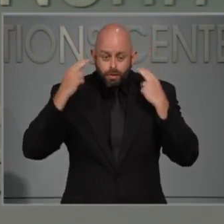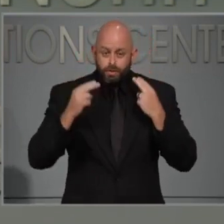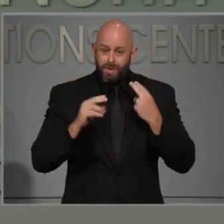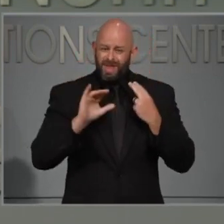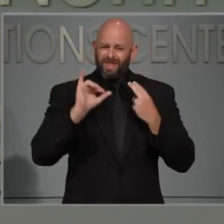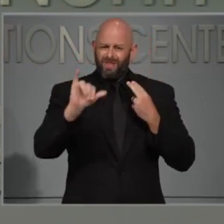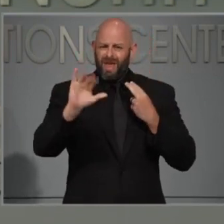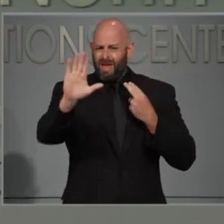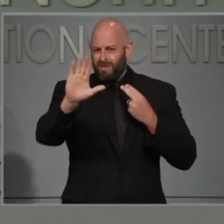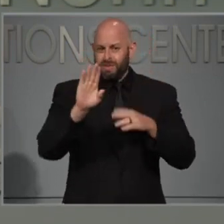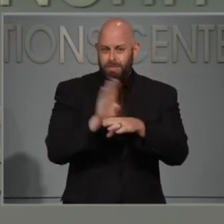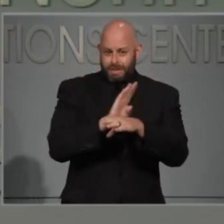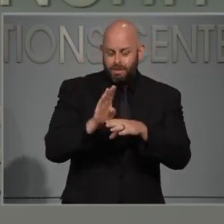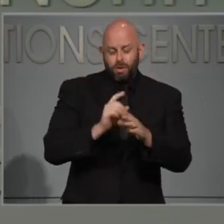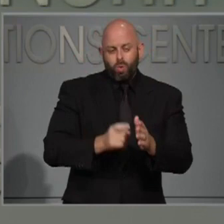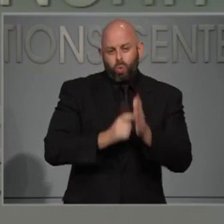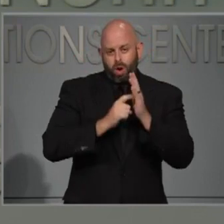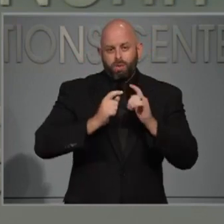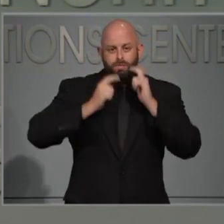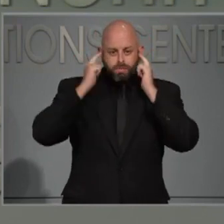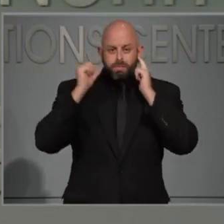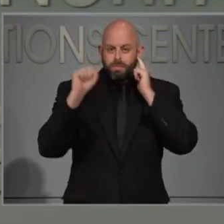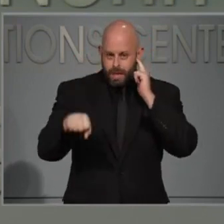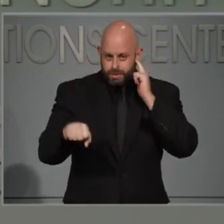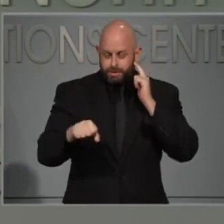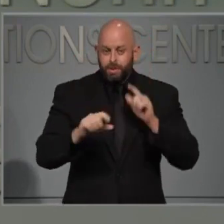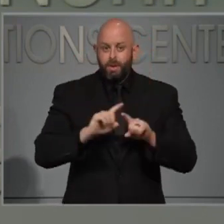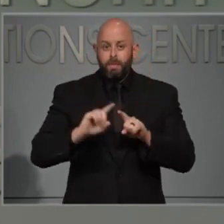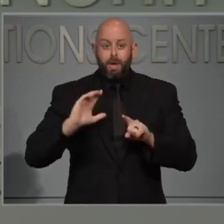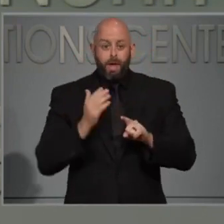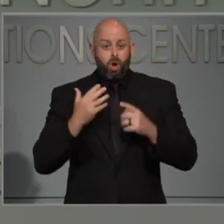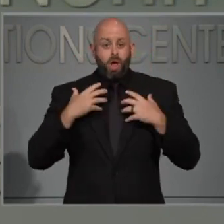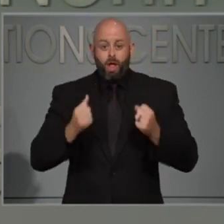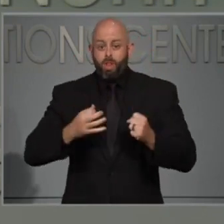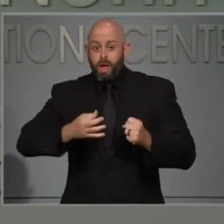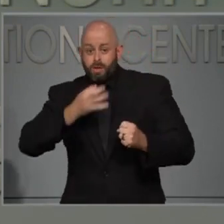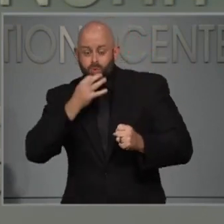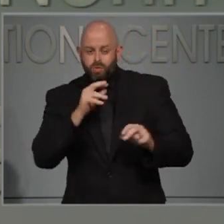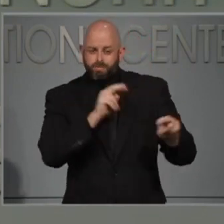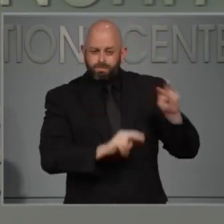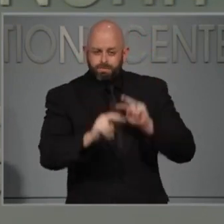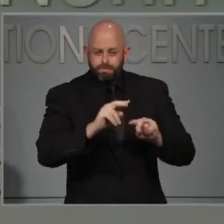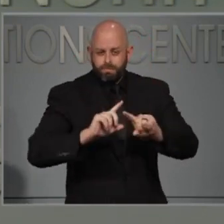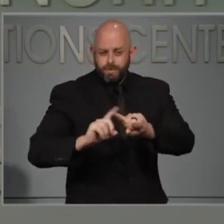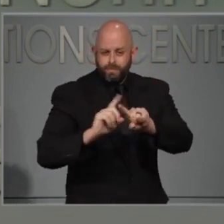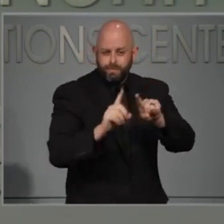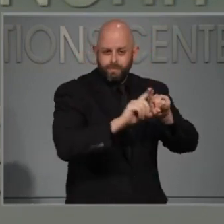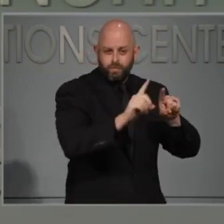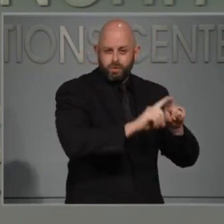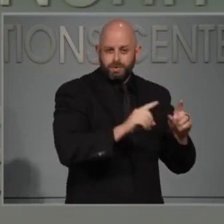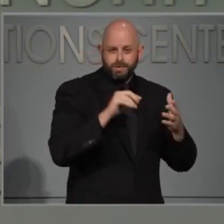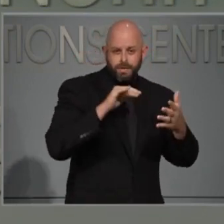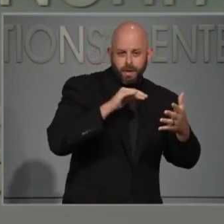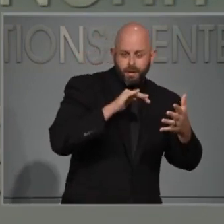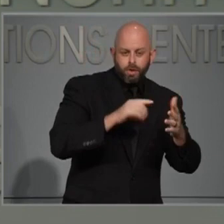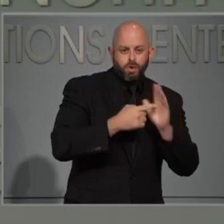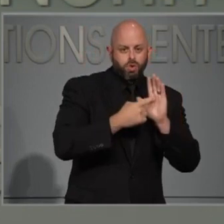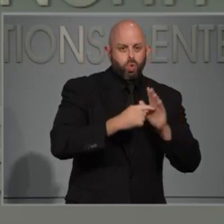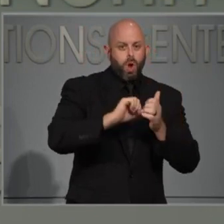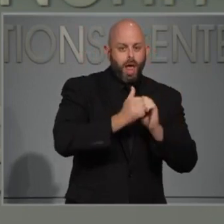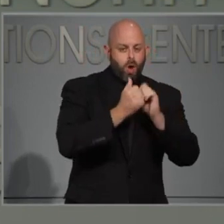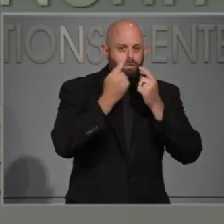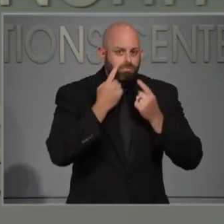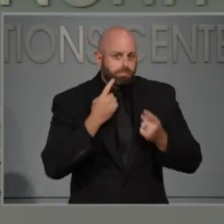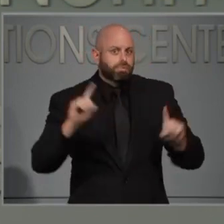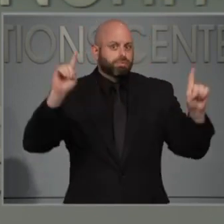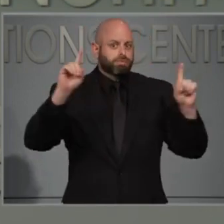employees, but our health experts are looking at those same studies showing the effectiveness of